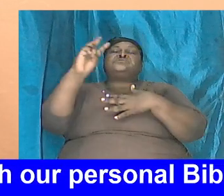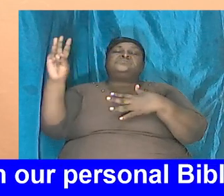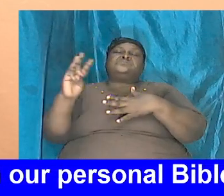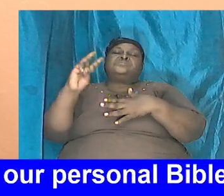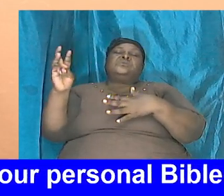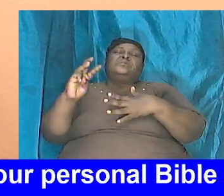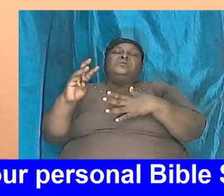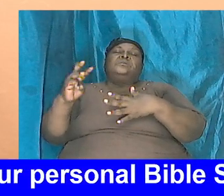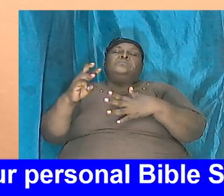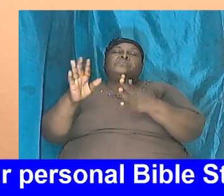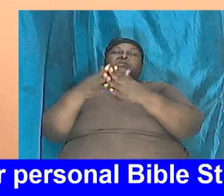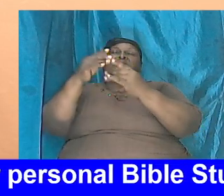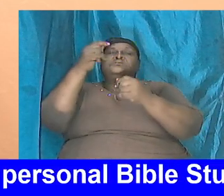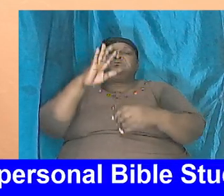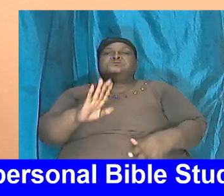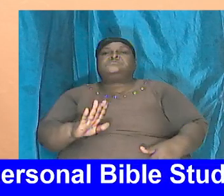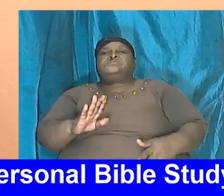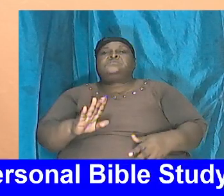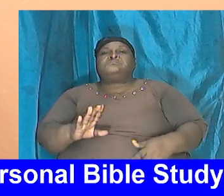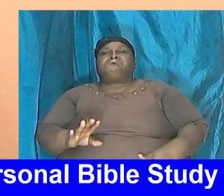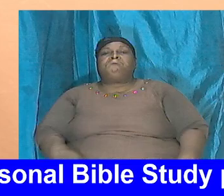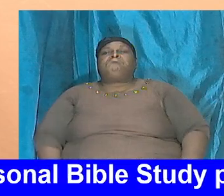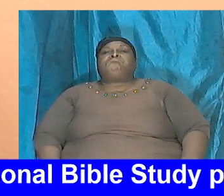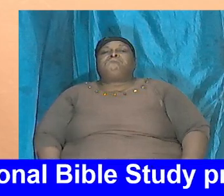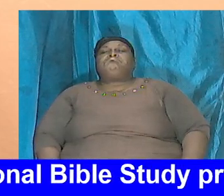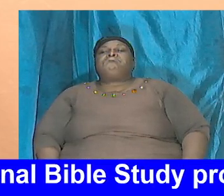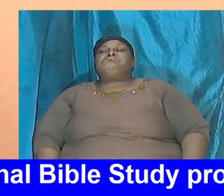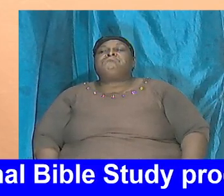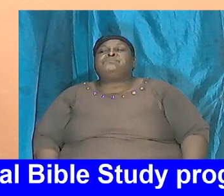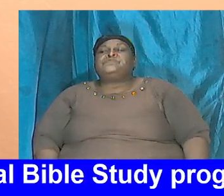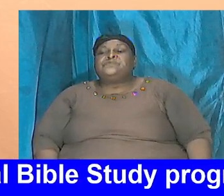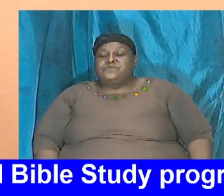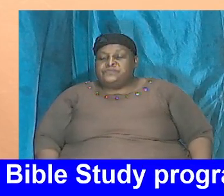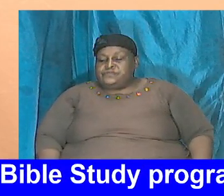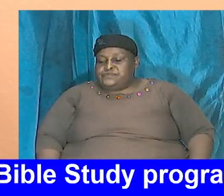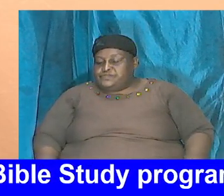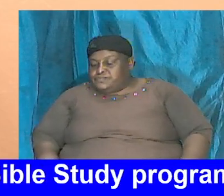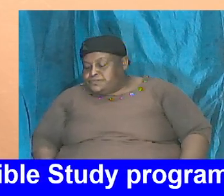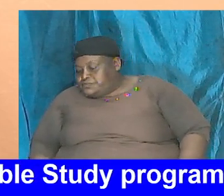name praise God praise God do